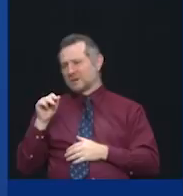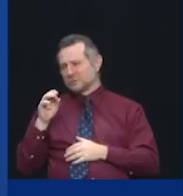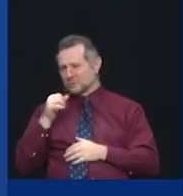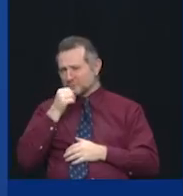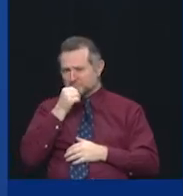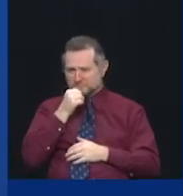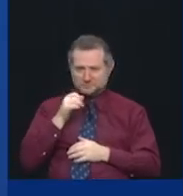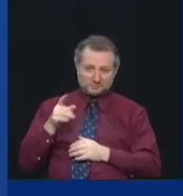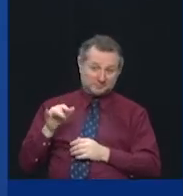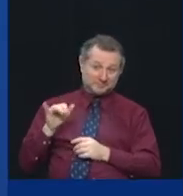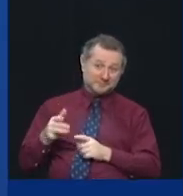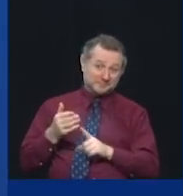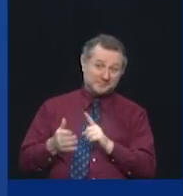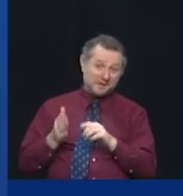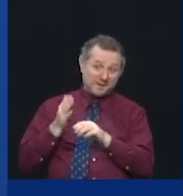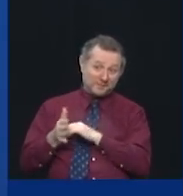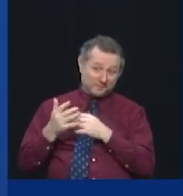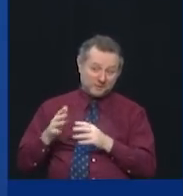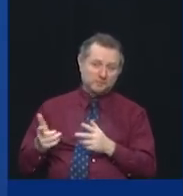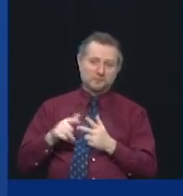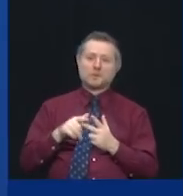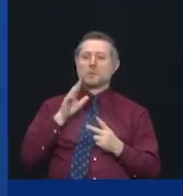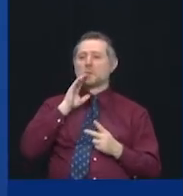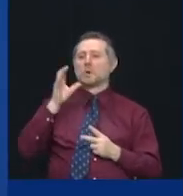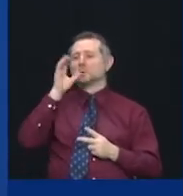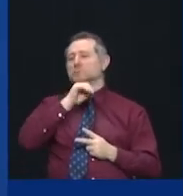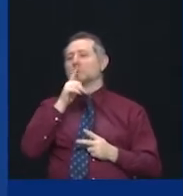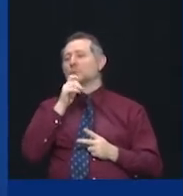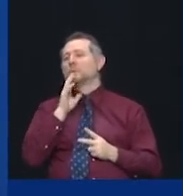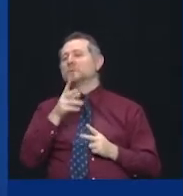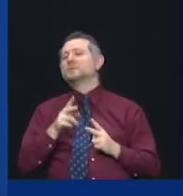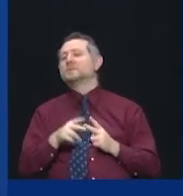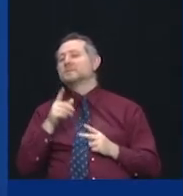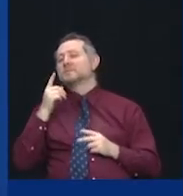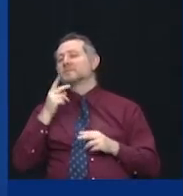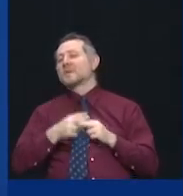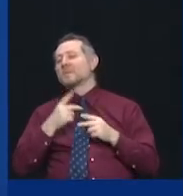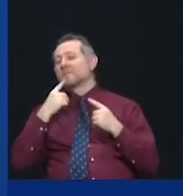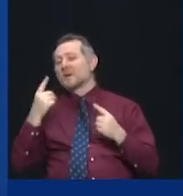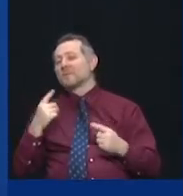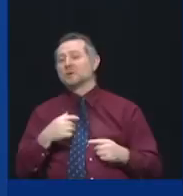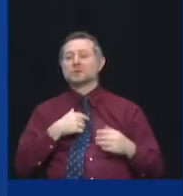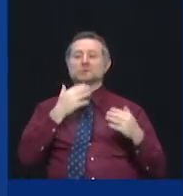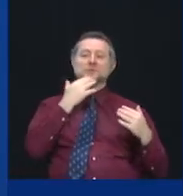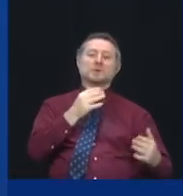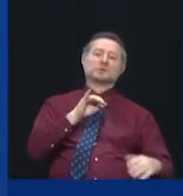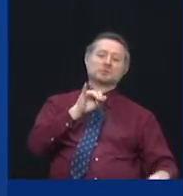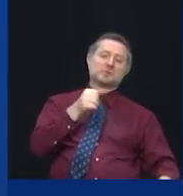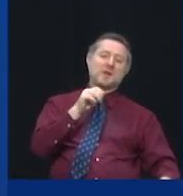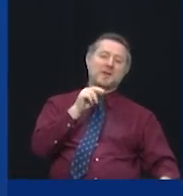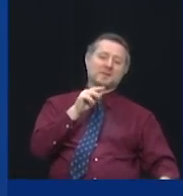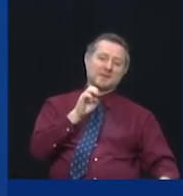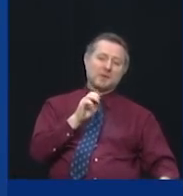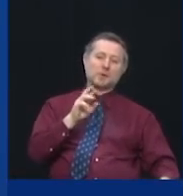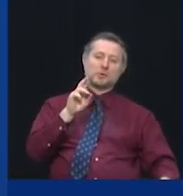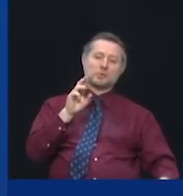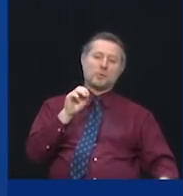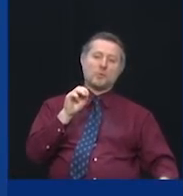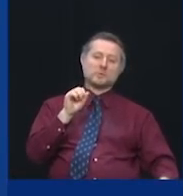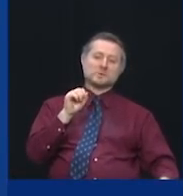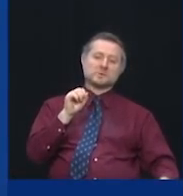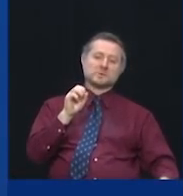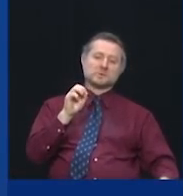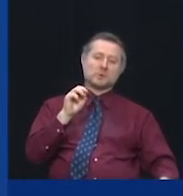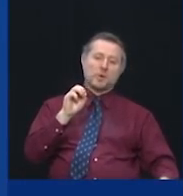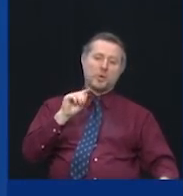each ad. And I want to thank Jane Rosenthal, especially for all her help in coordinating and bringing